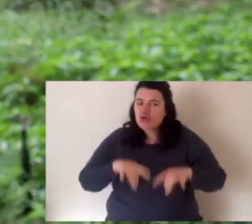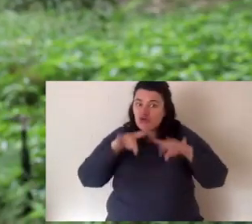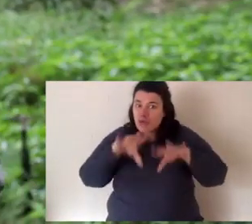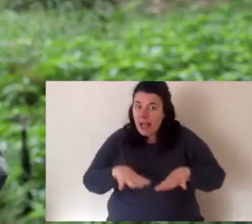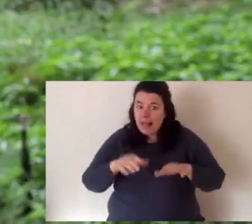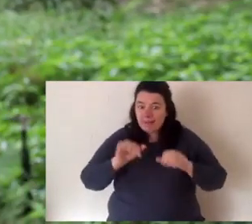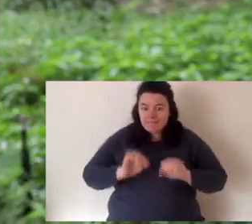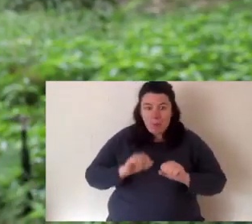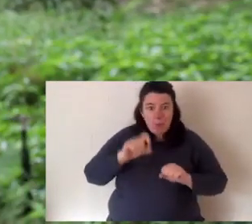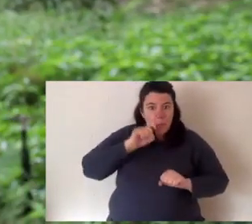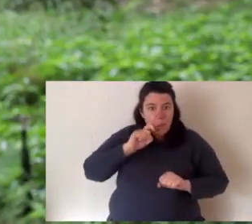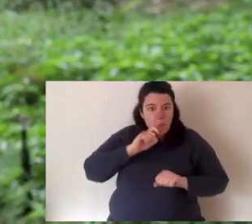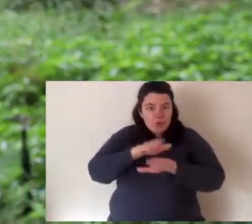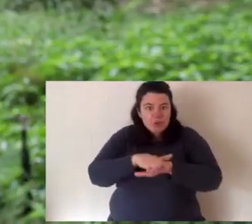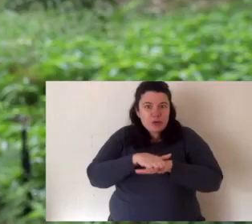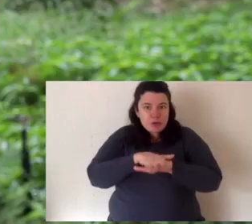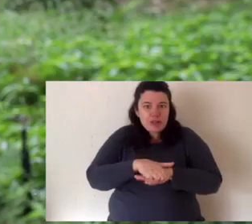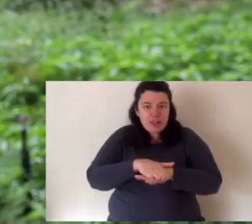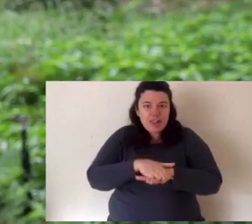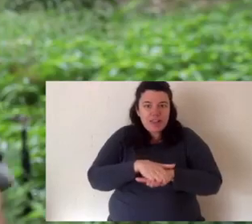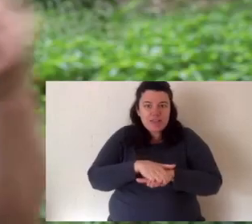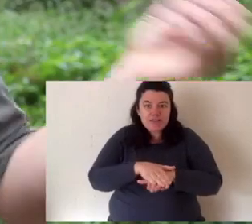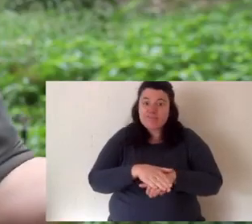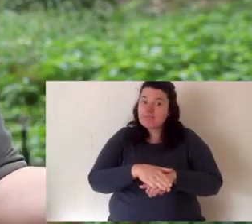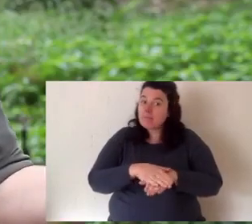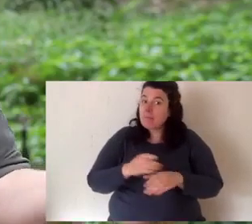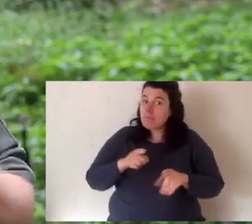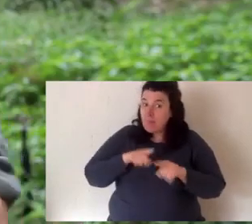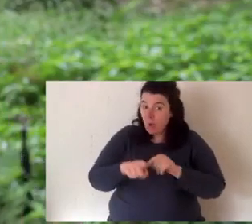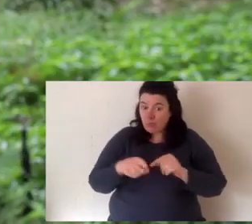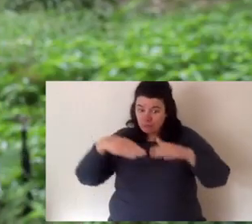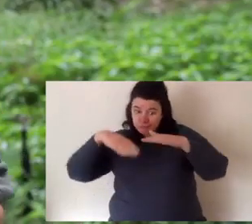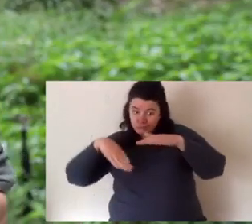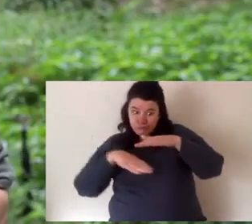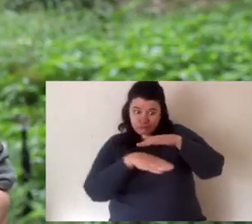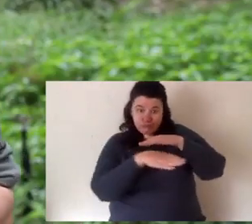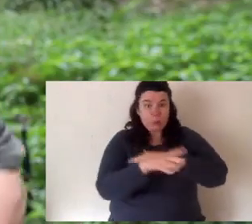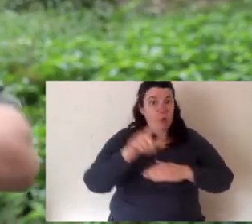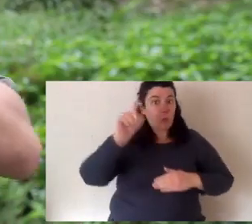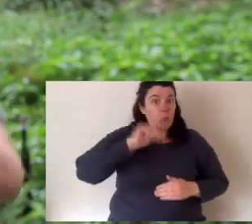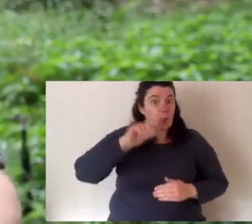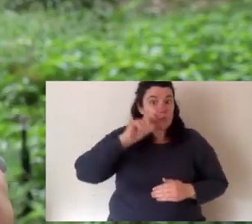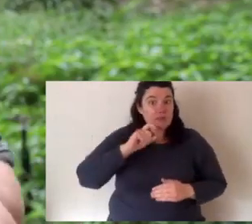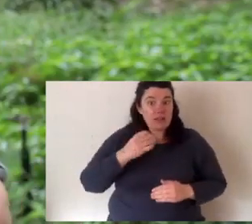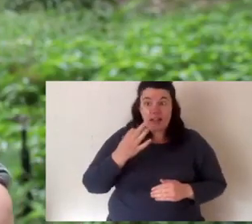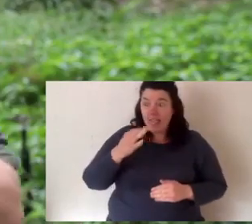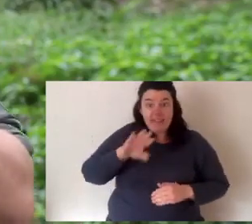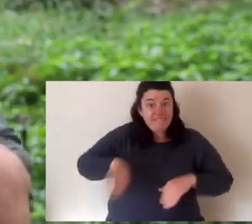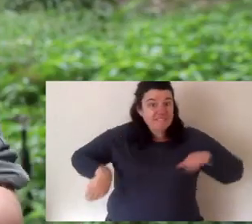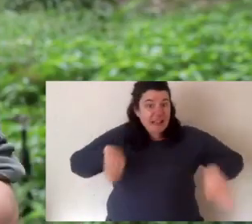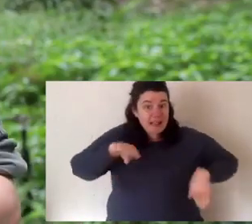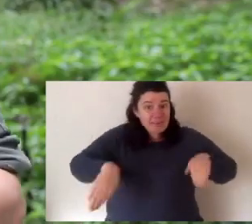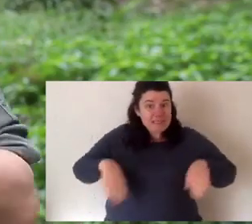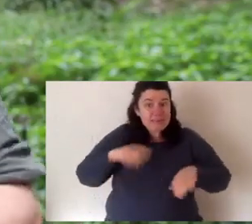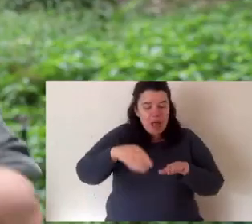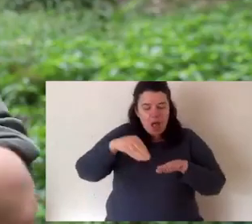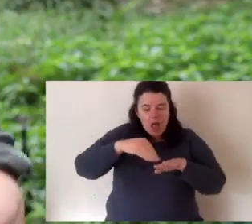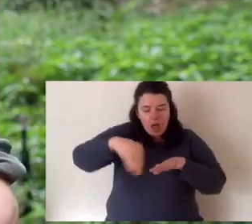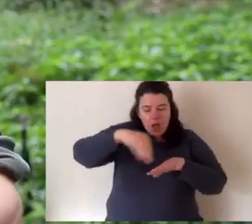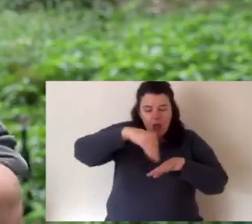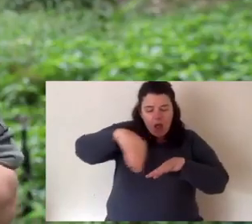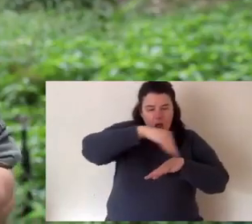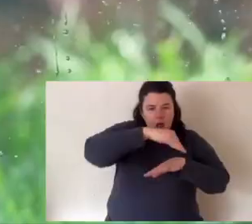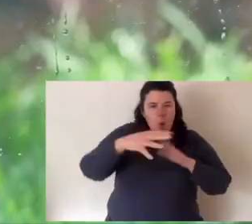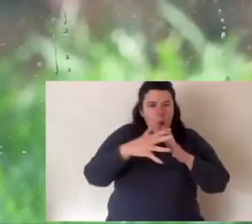aquatic, meaning they spend all of their time in the water. They don't have flippers, but their feet are webbed, and so they're kind of between, but they fit within